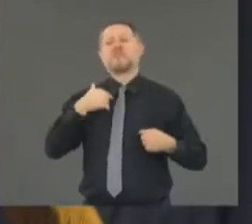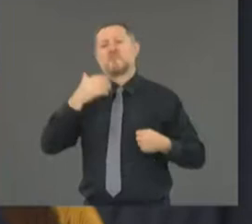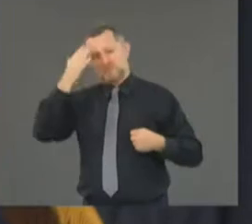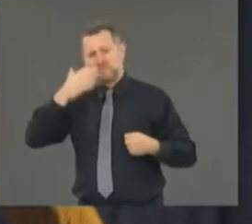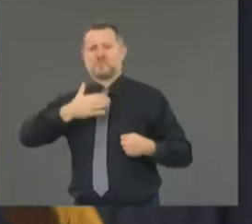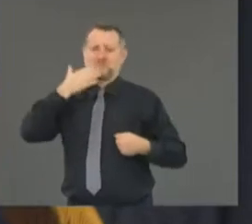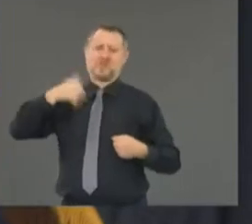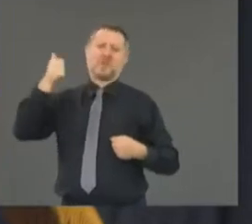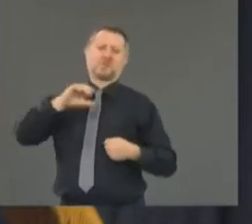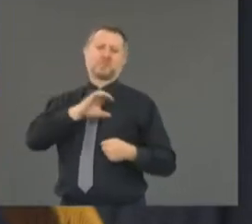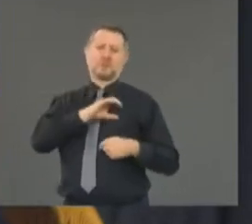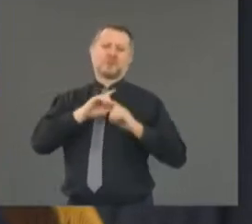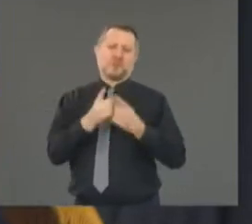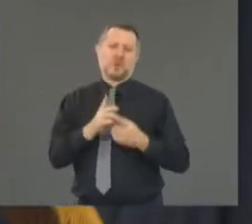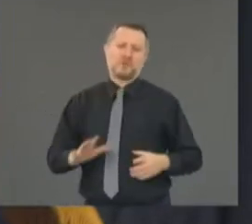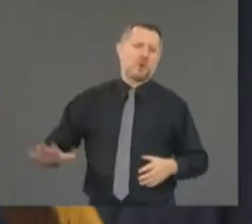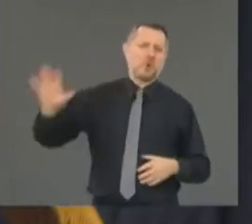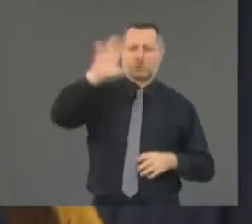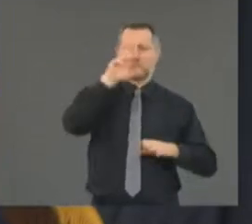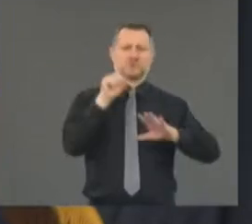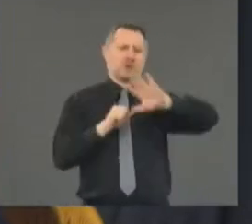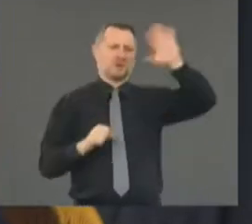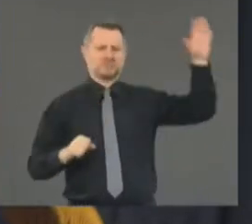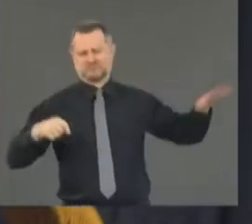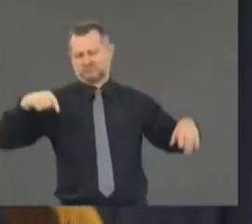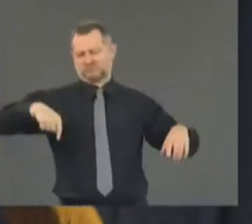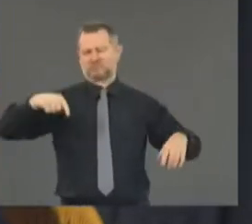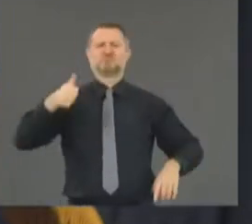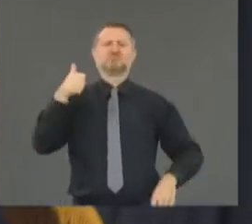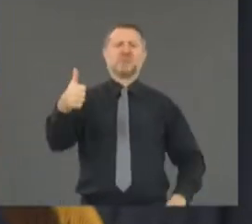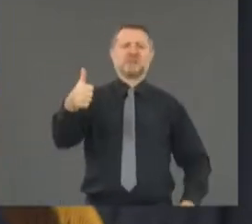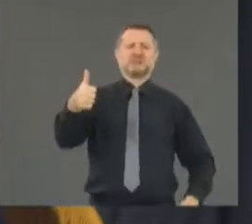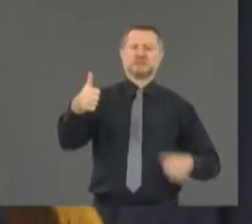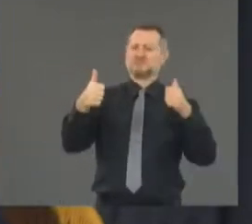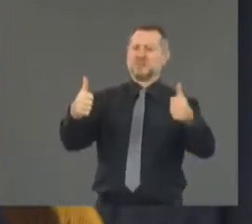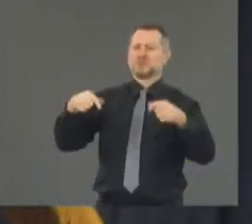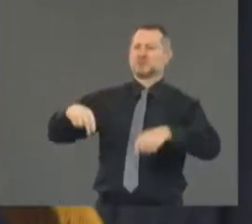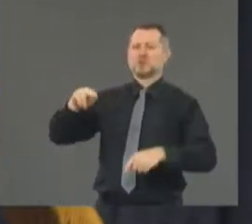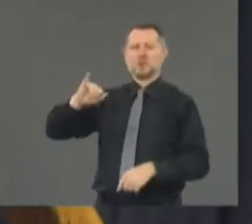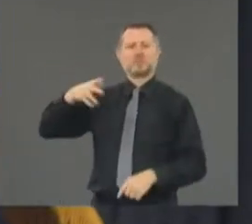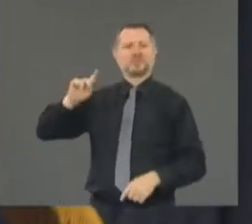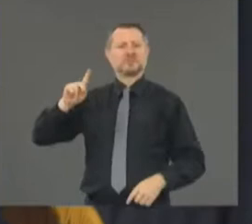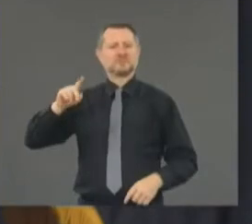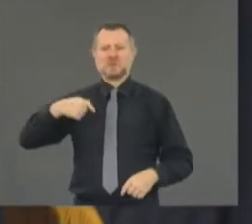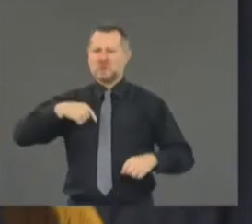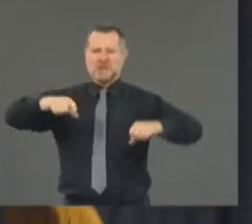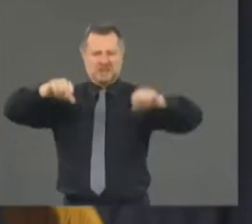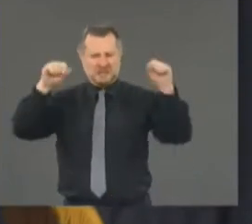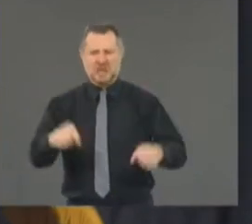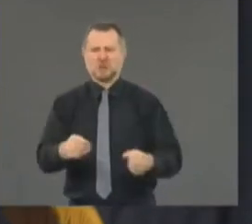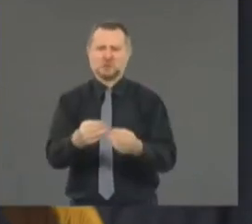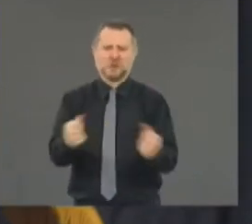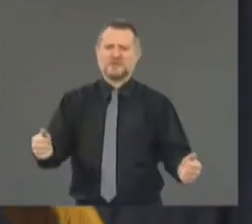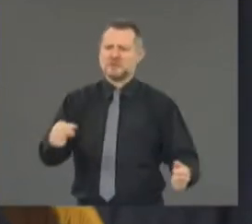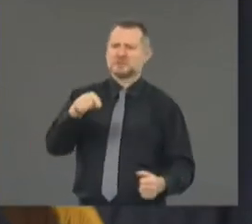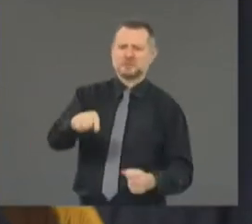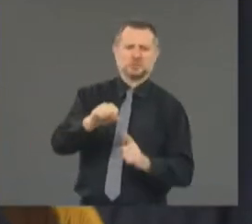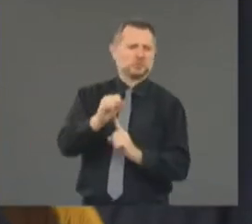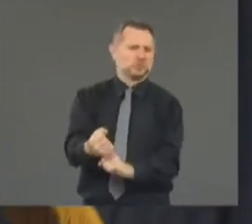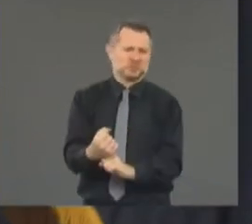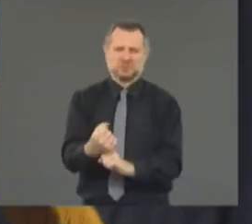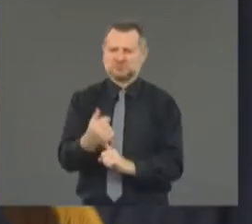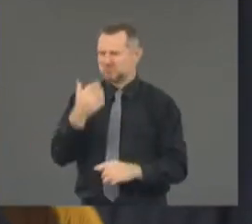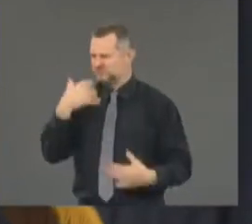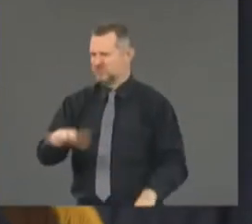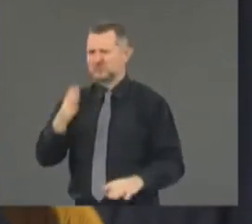know the police officers can handle these situations because they have, right? We've gone through